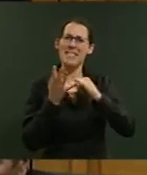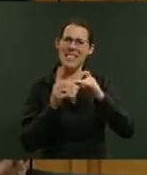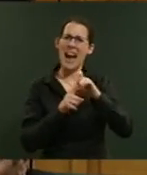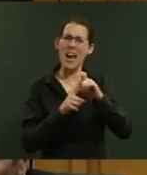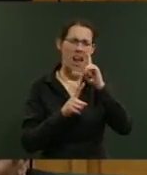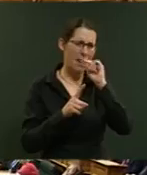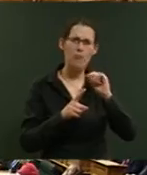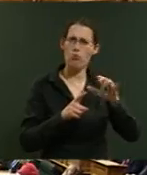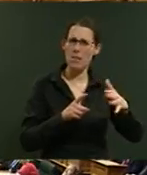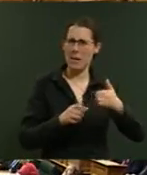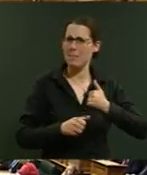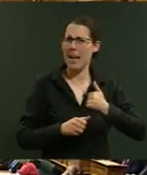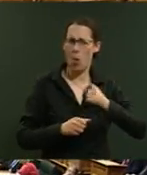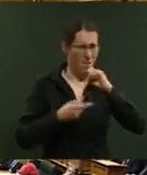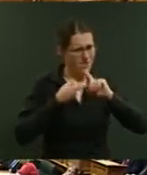expect. Mr.